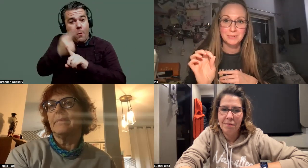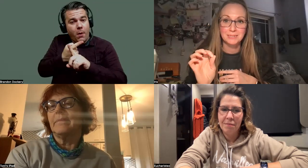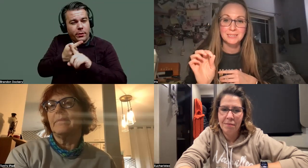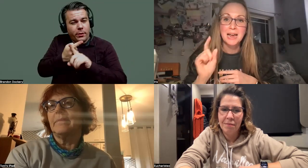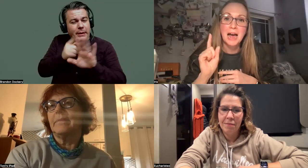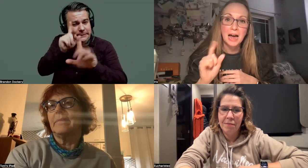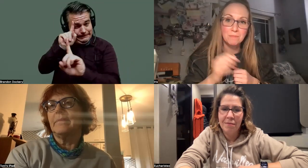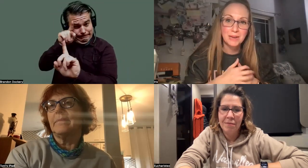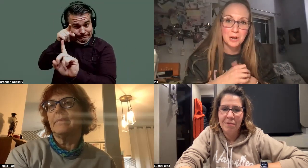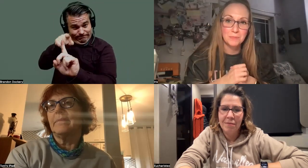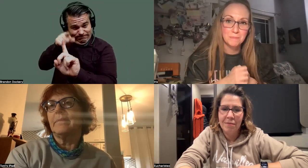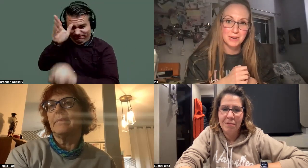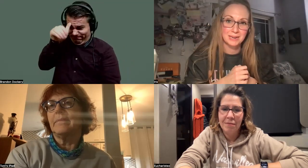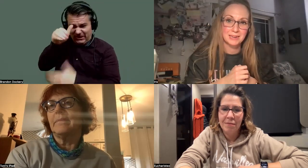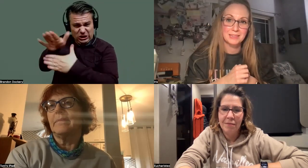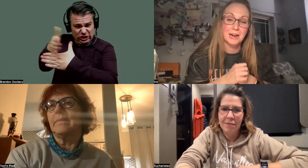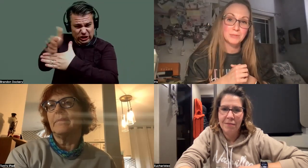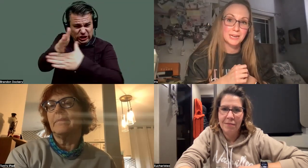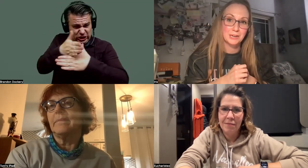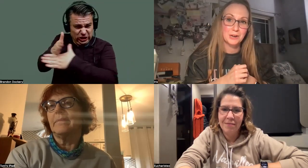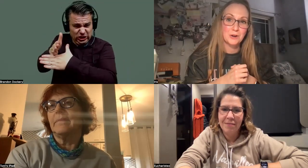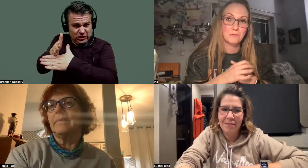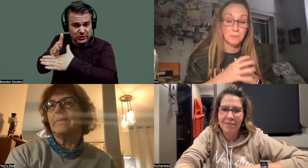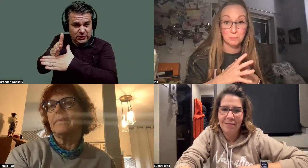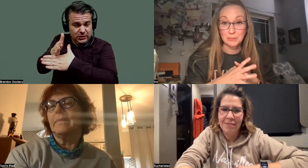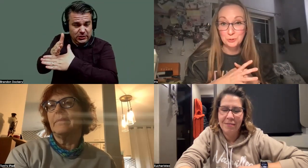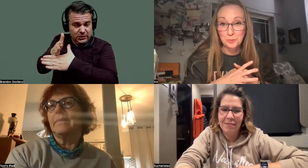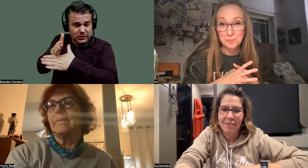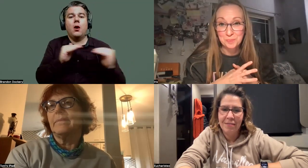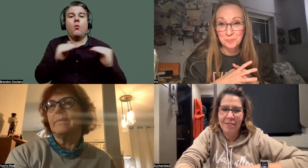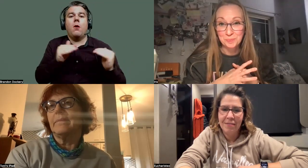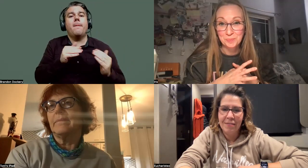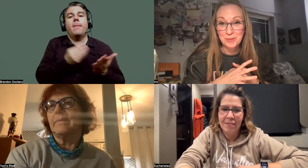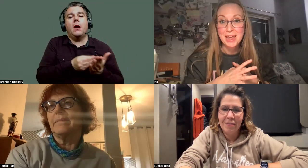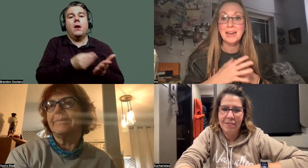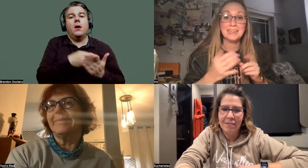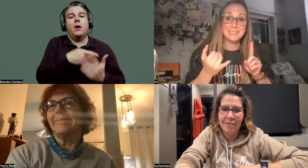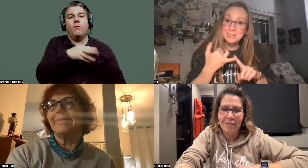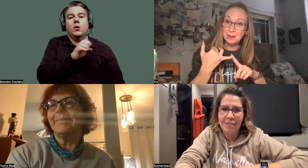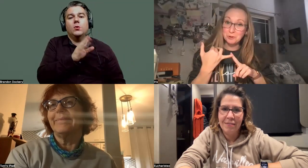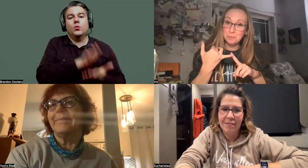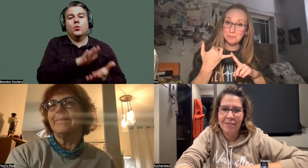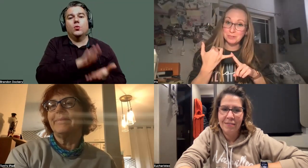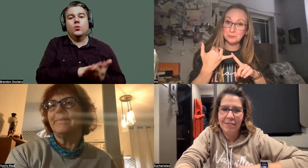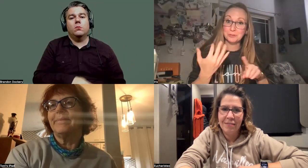my business, I made up the money that I was getting from the preschool and I didn't have to open my doors.